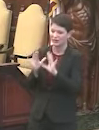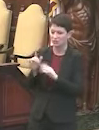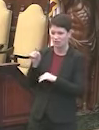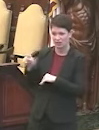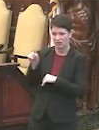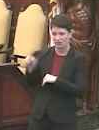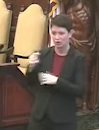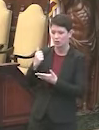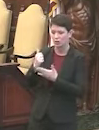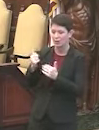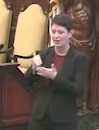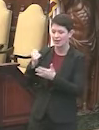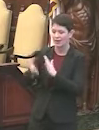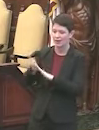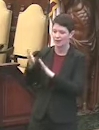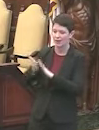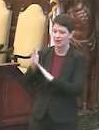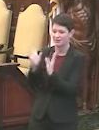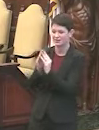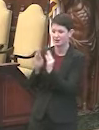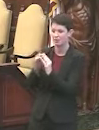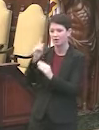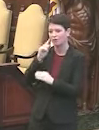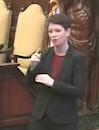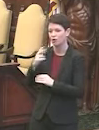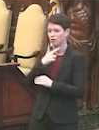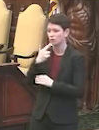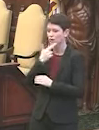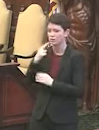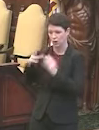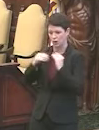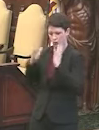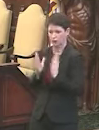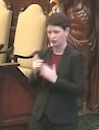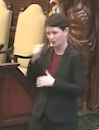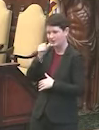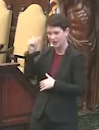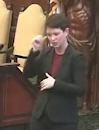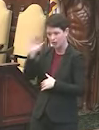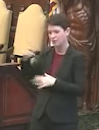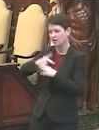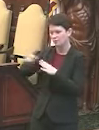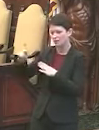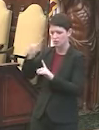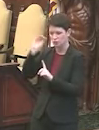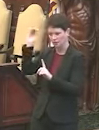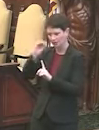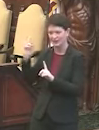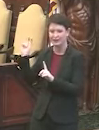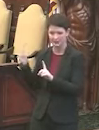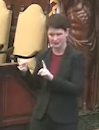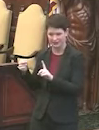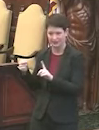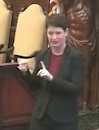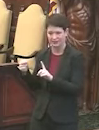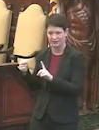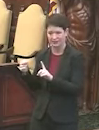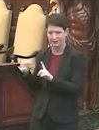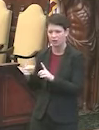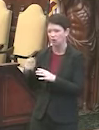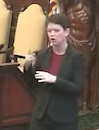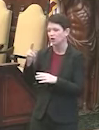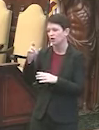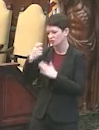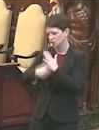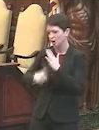held a seminar for a number of restaurant tours yesterday. And it was his professional opinion that they're a little bit cost